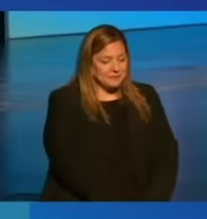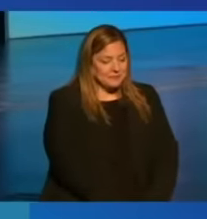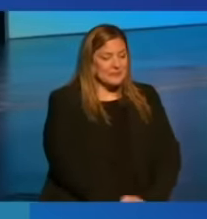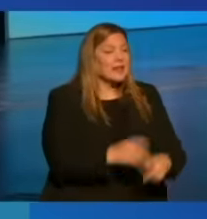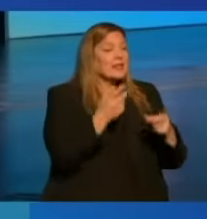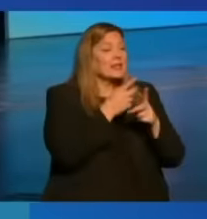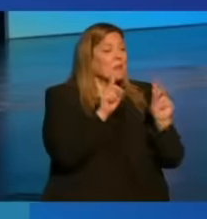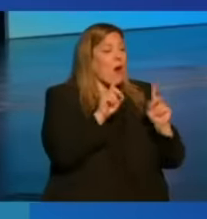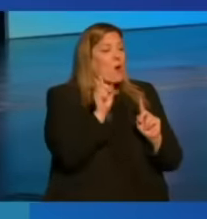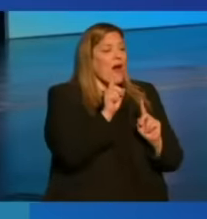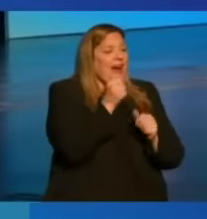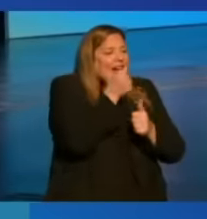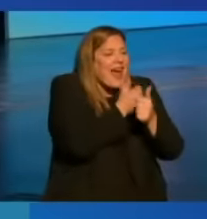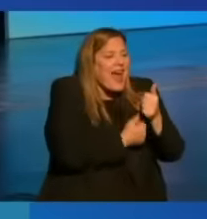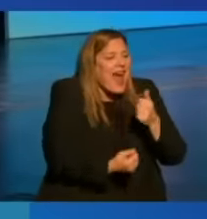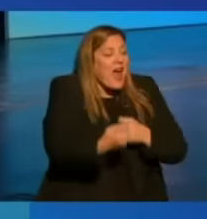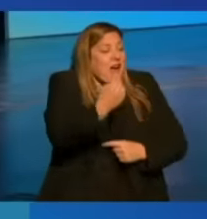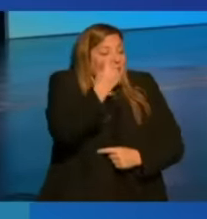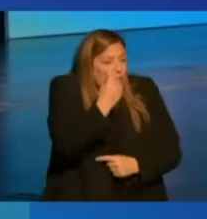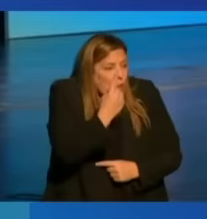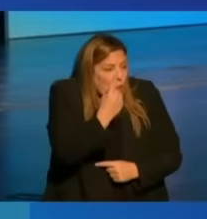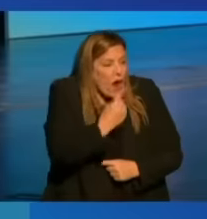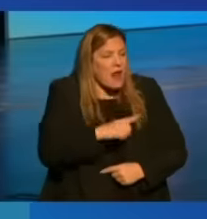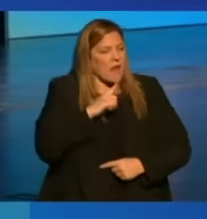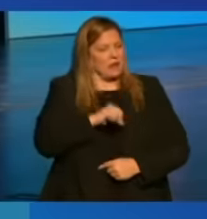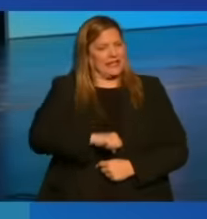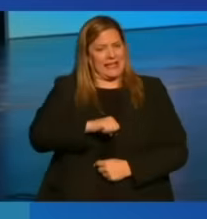Democracies in which everyone's dignity is recognized.